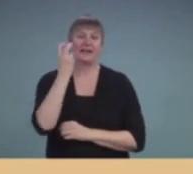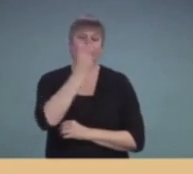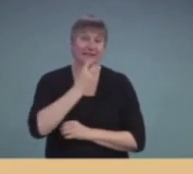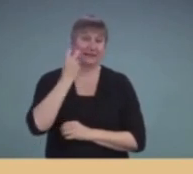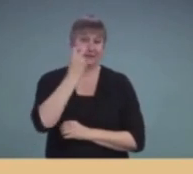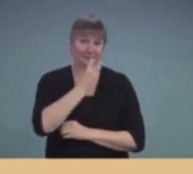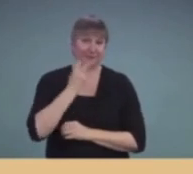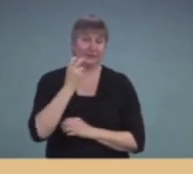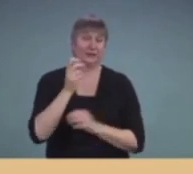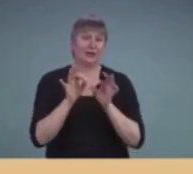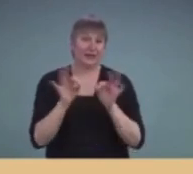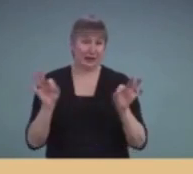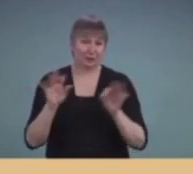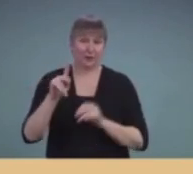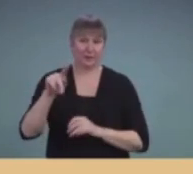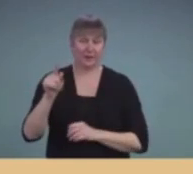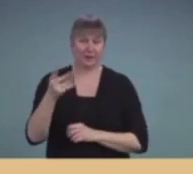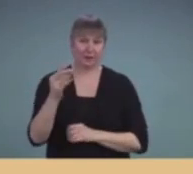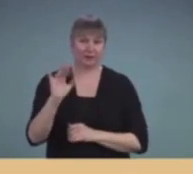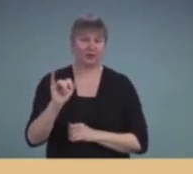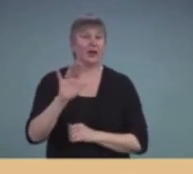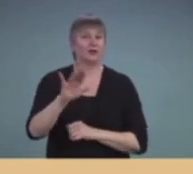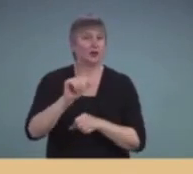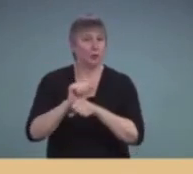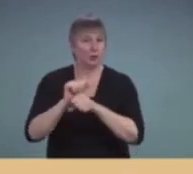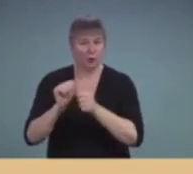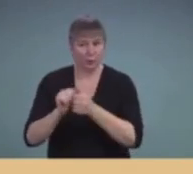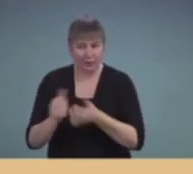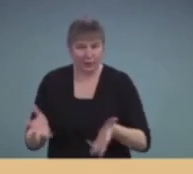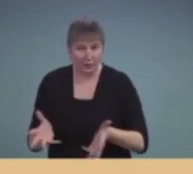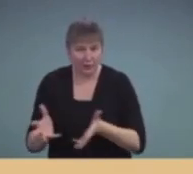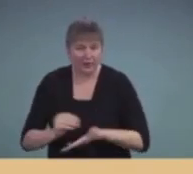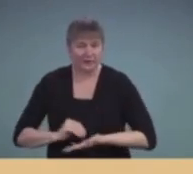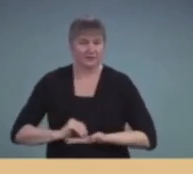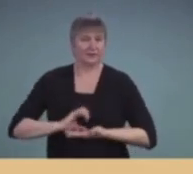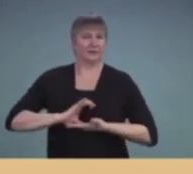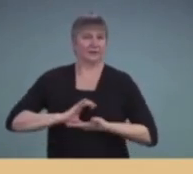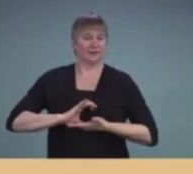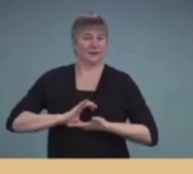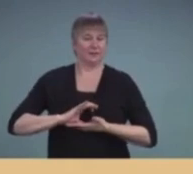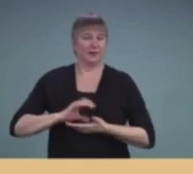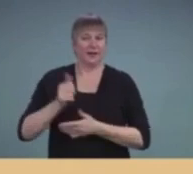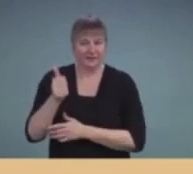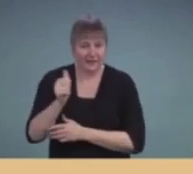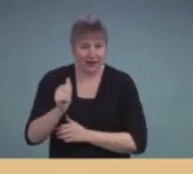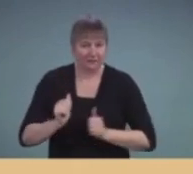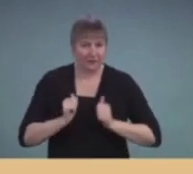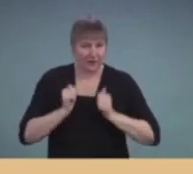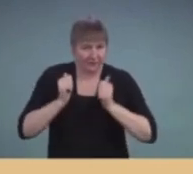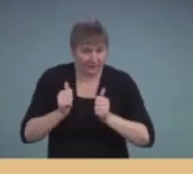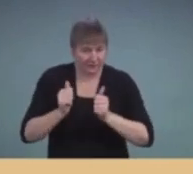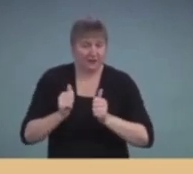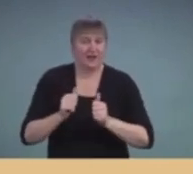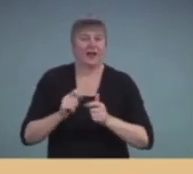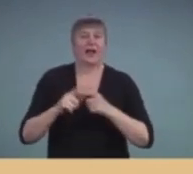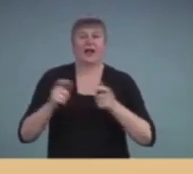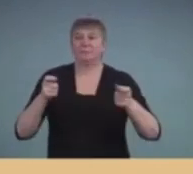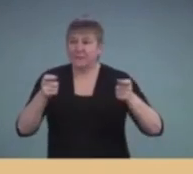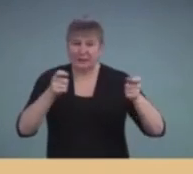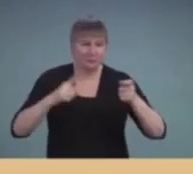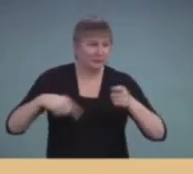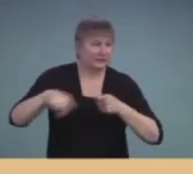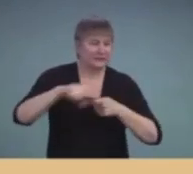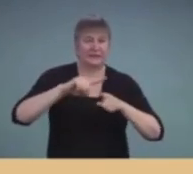Her work in the area of self-esteem, self-advocacy, educational audiology, and management issues in the school environment,